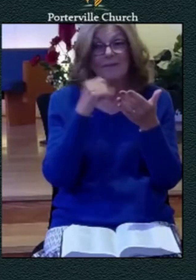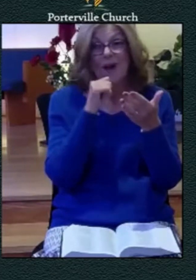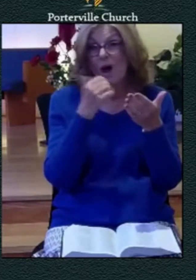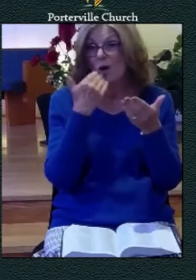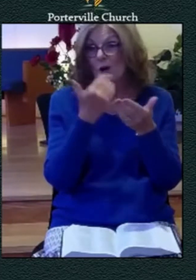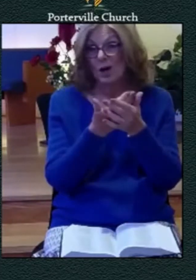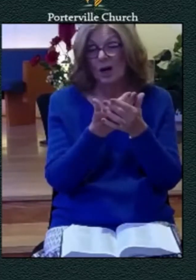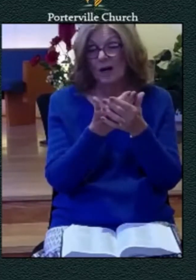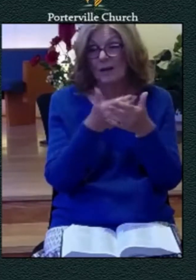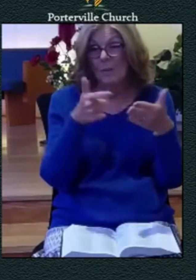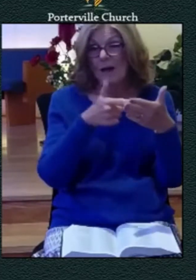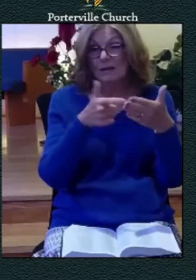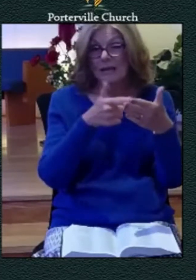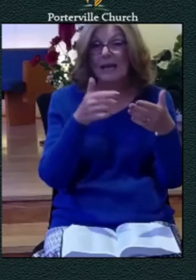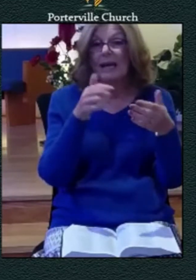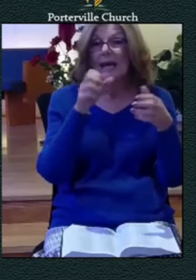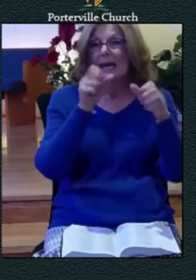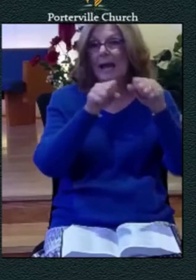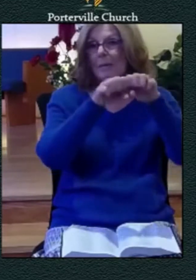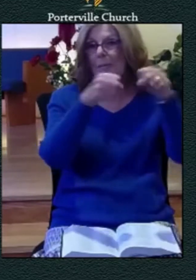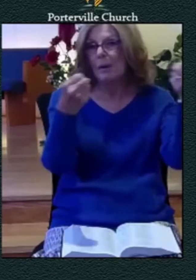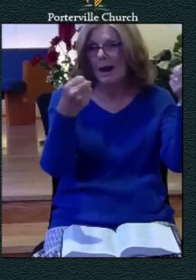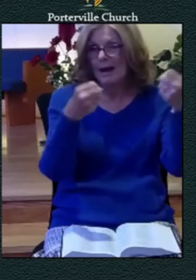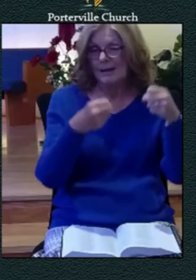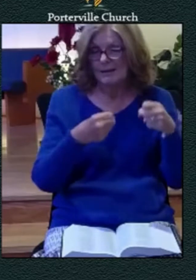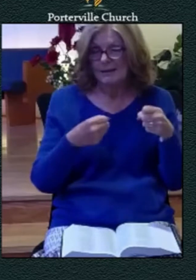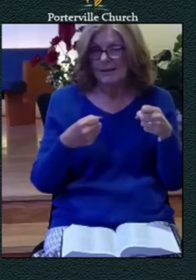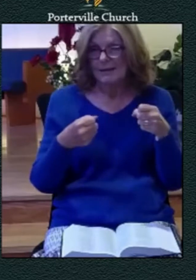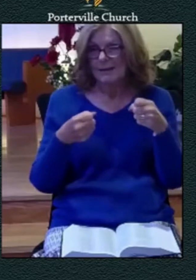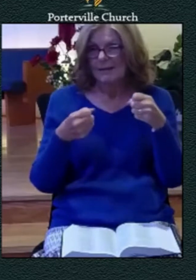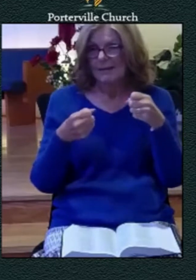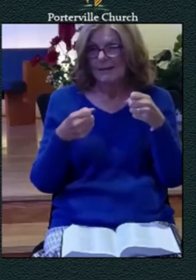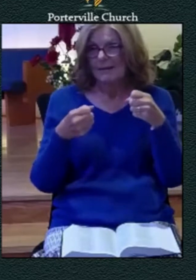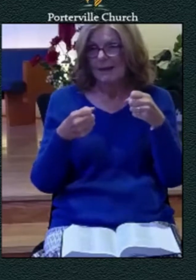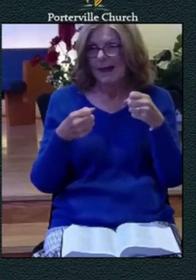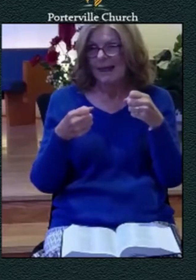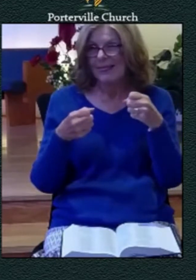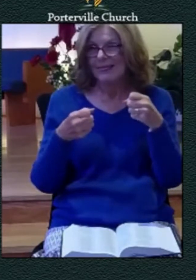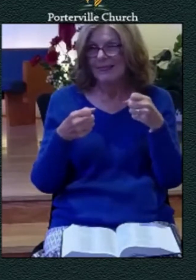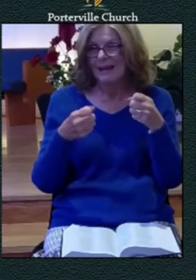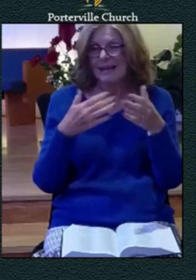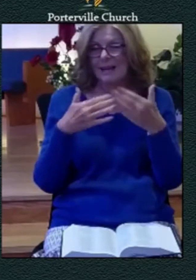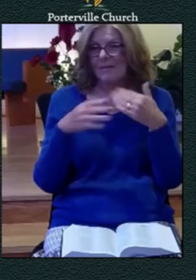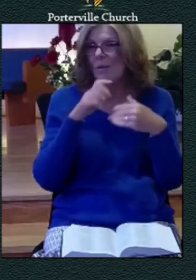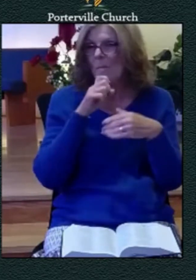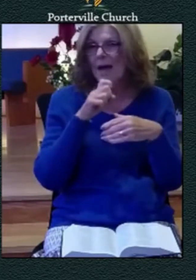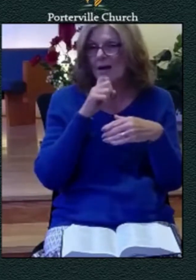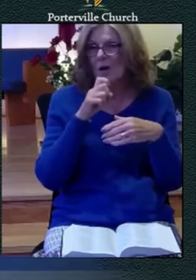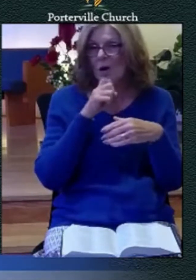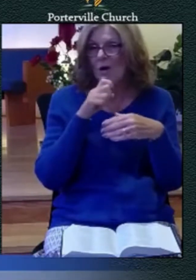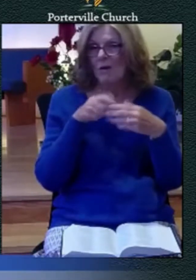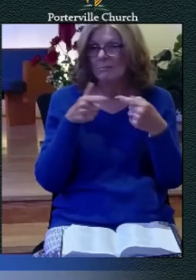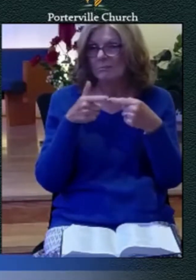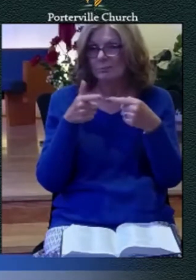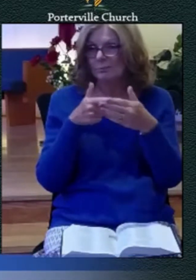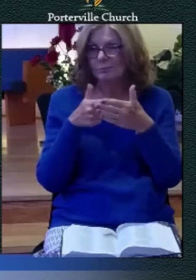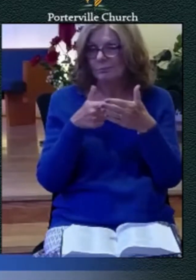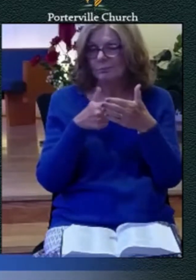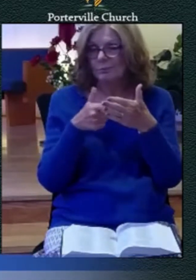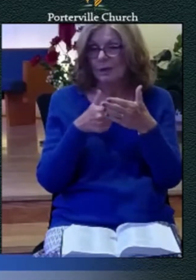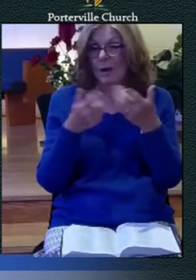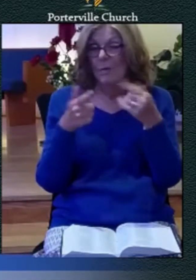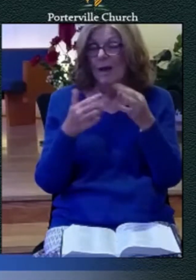and this psalmist here is telling us i've got weakness in me that when the fire gets really